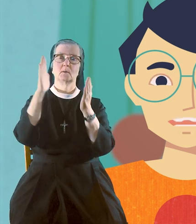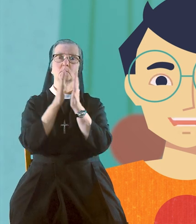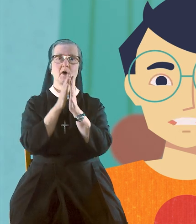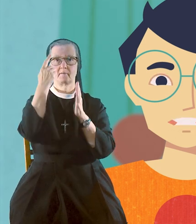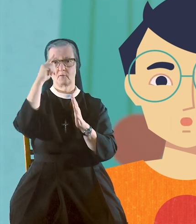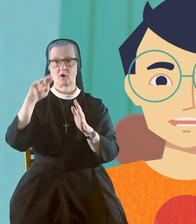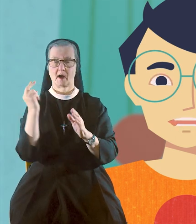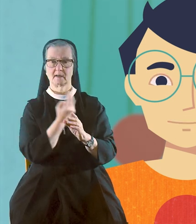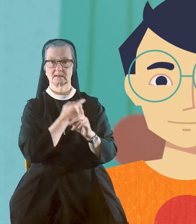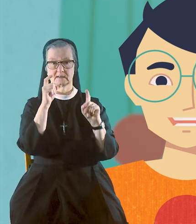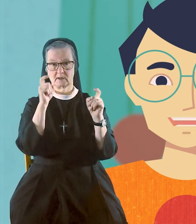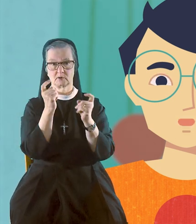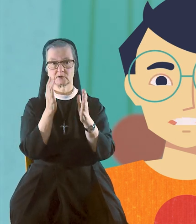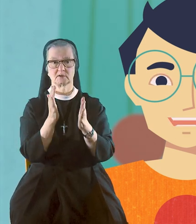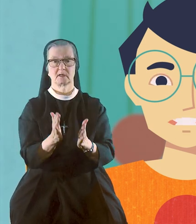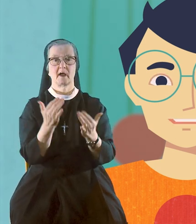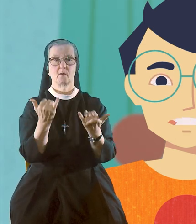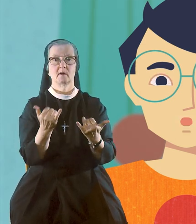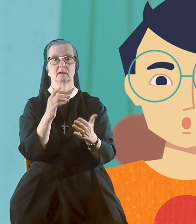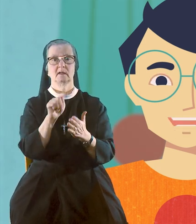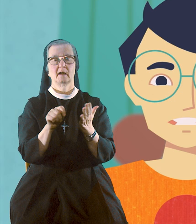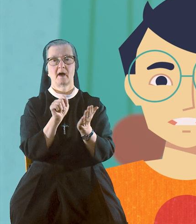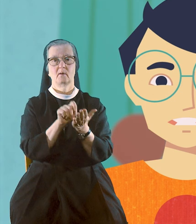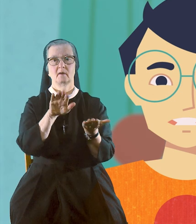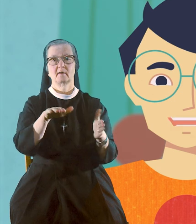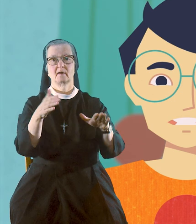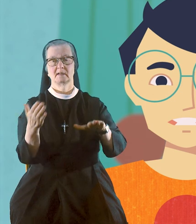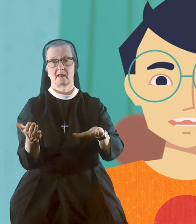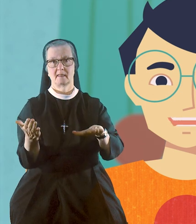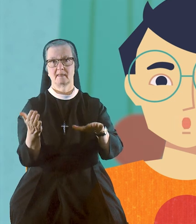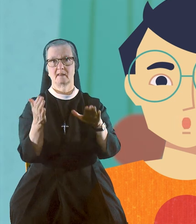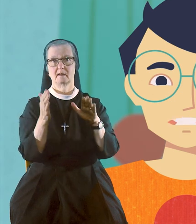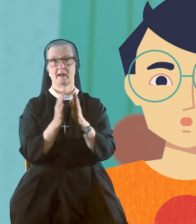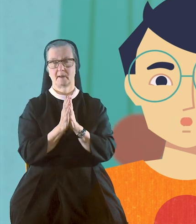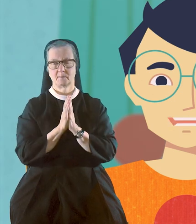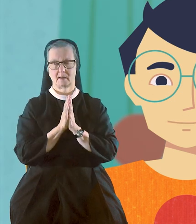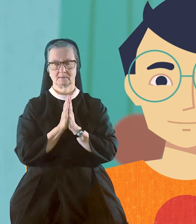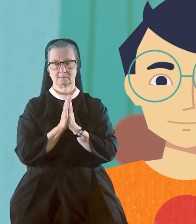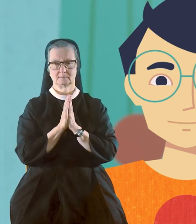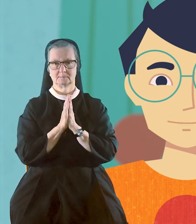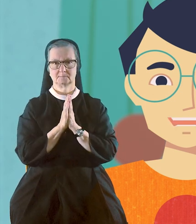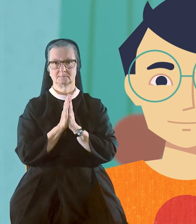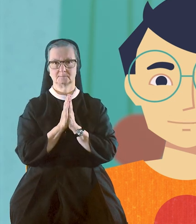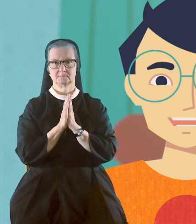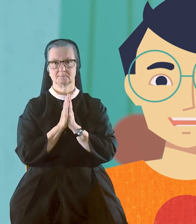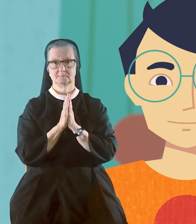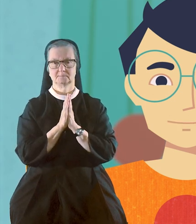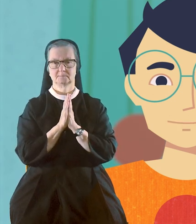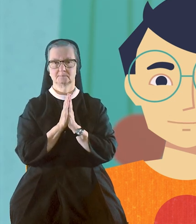Mother of God, pray for us sinners, now and at the hour of death. Amen.